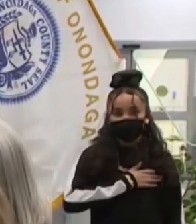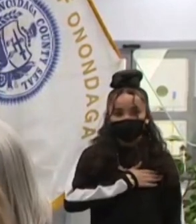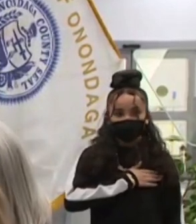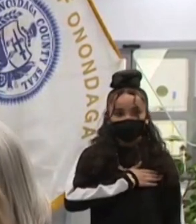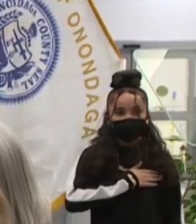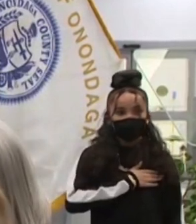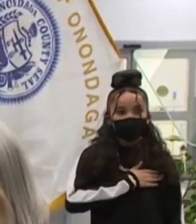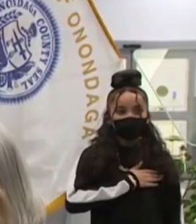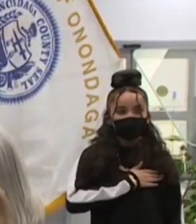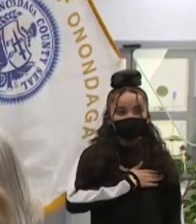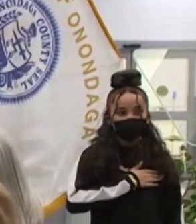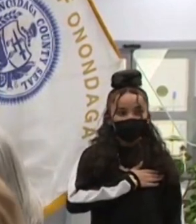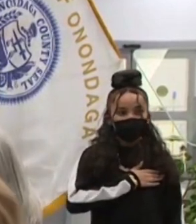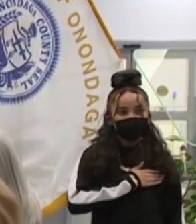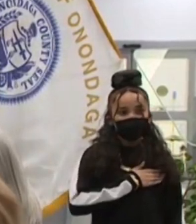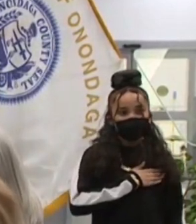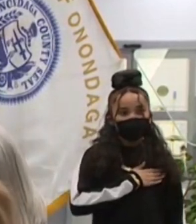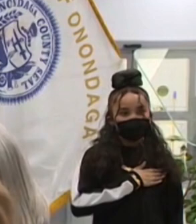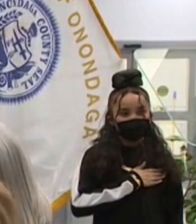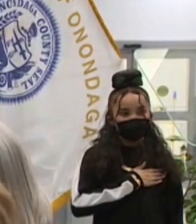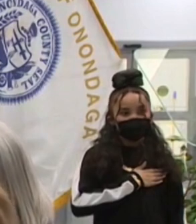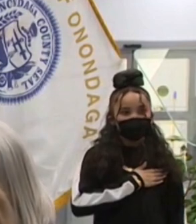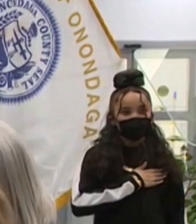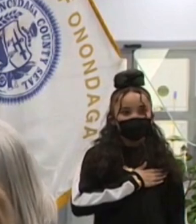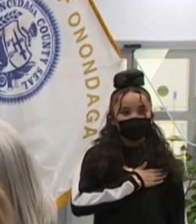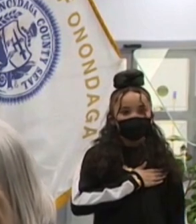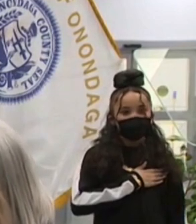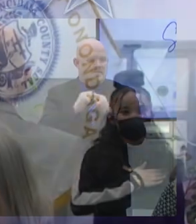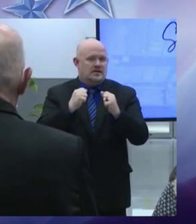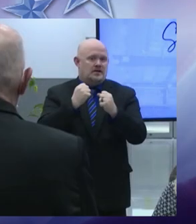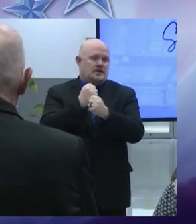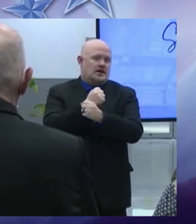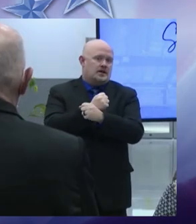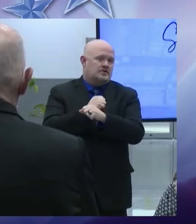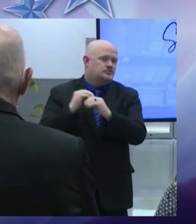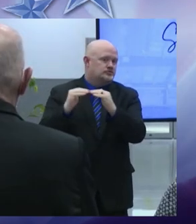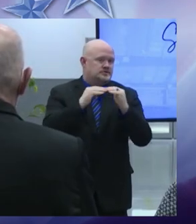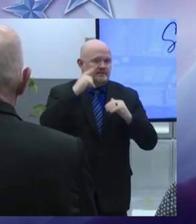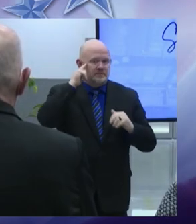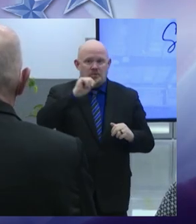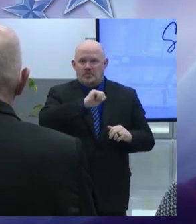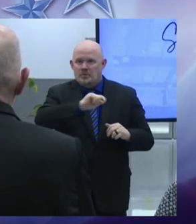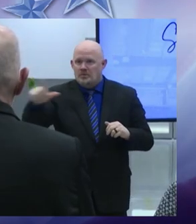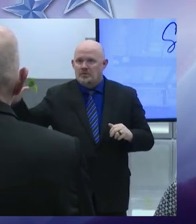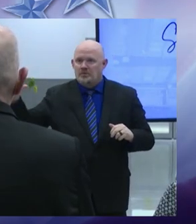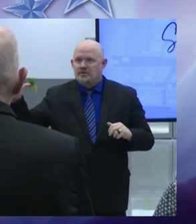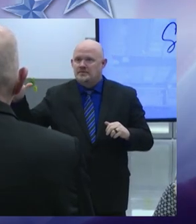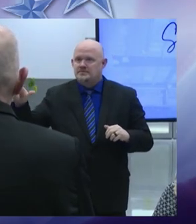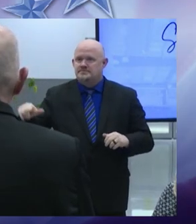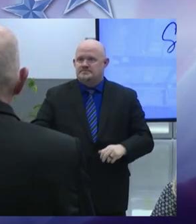one nation, under God, indivisible, with liberty and justice for all.